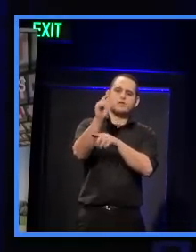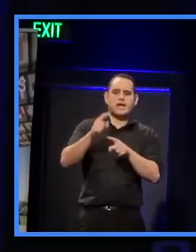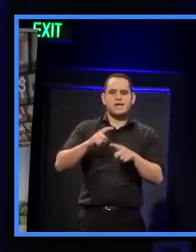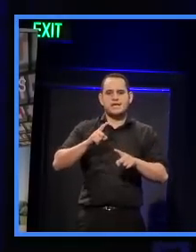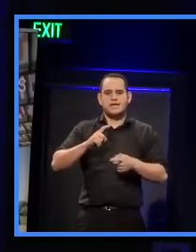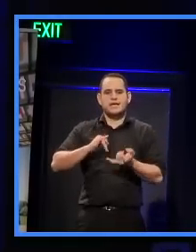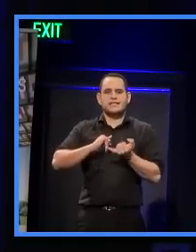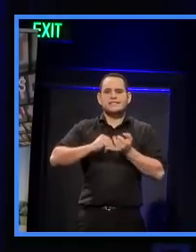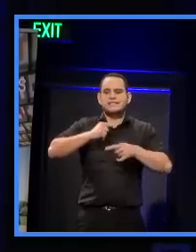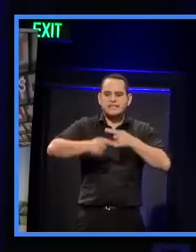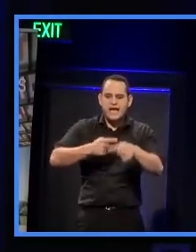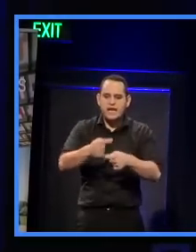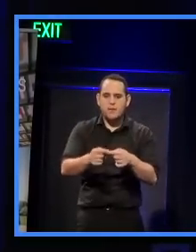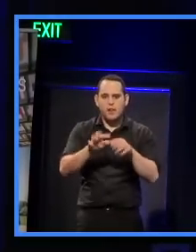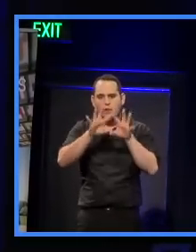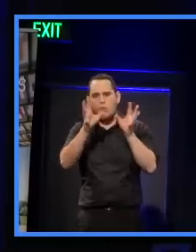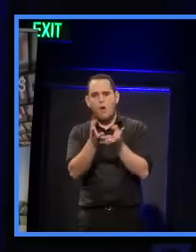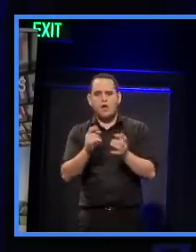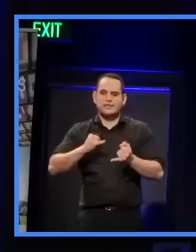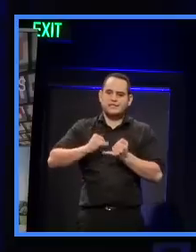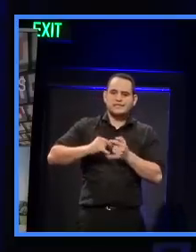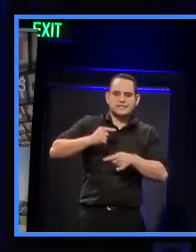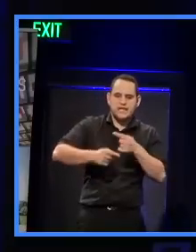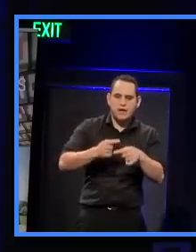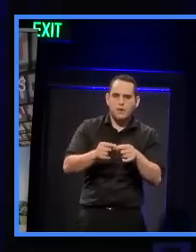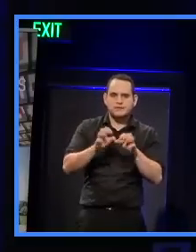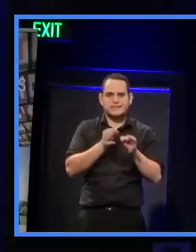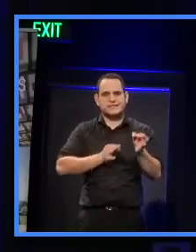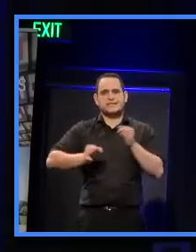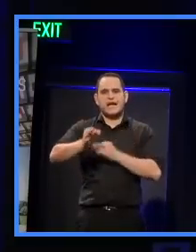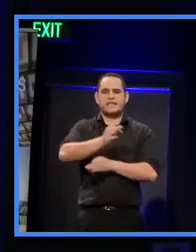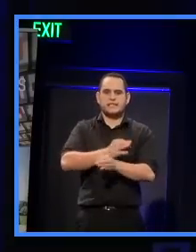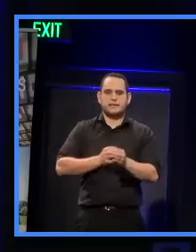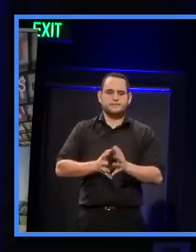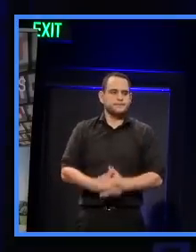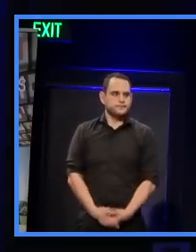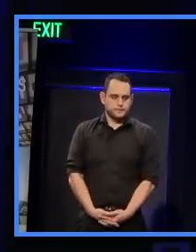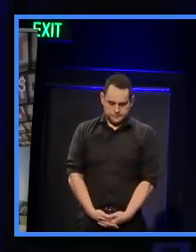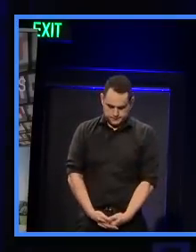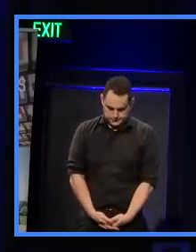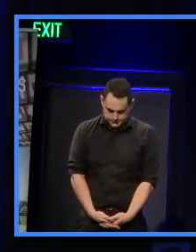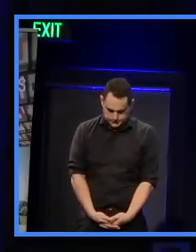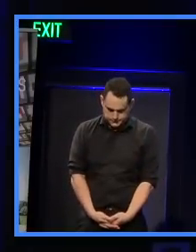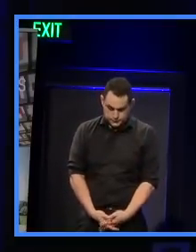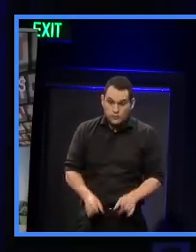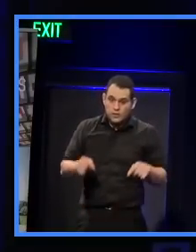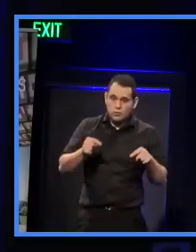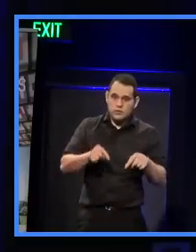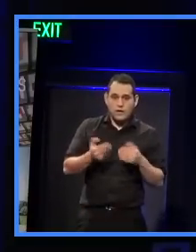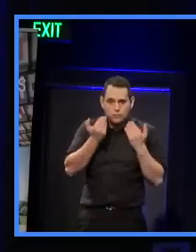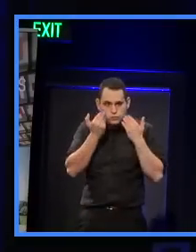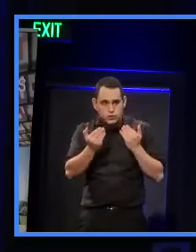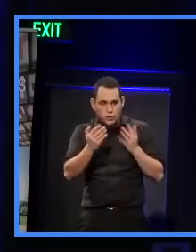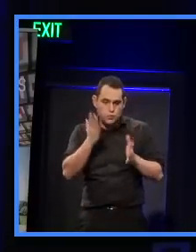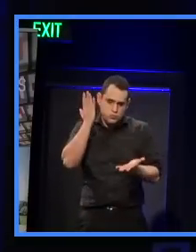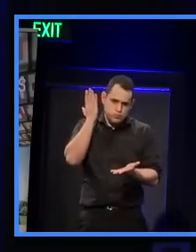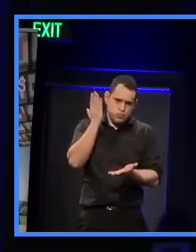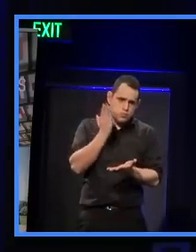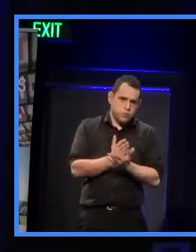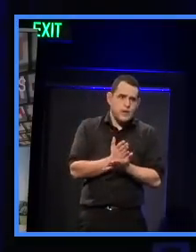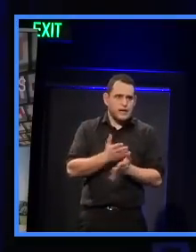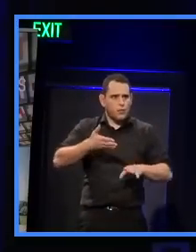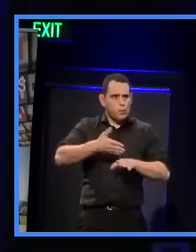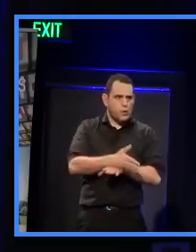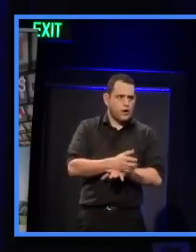a more sustainable society. Tonight's talk, later on in the session, will focus on a real example of putting those words into actions